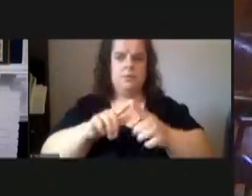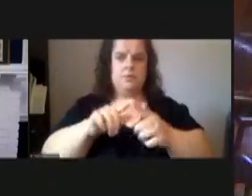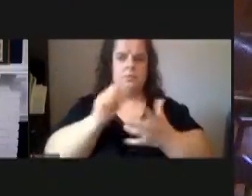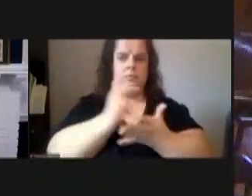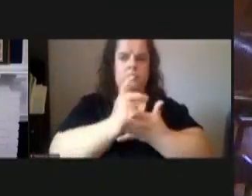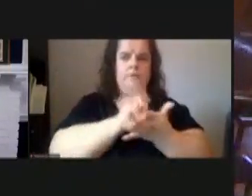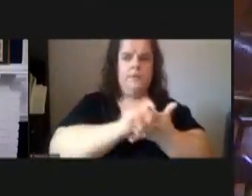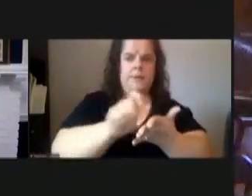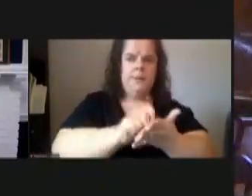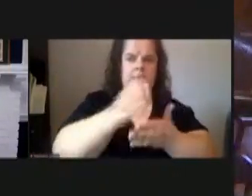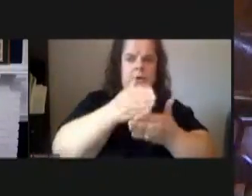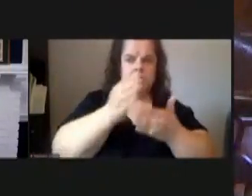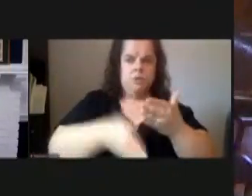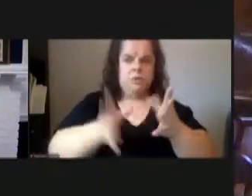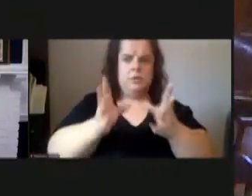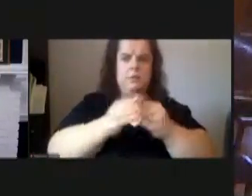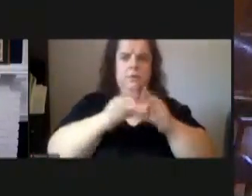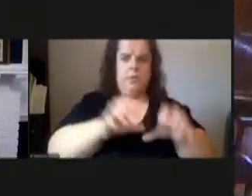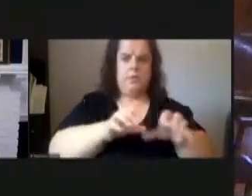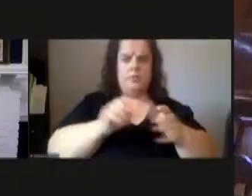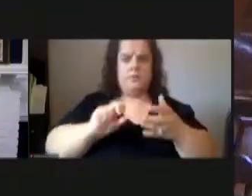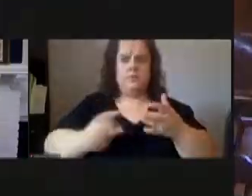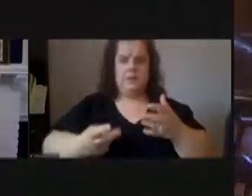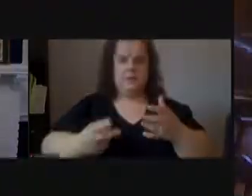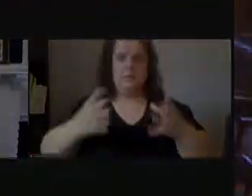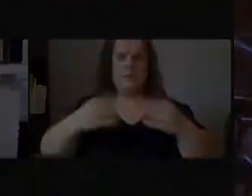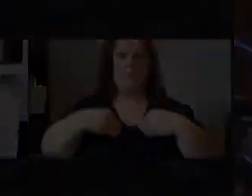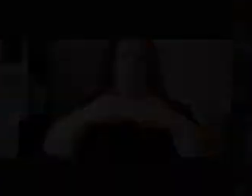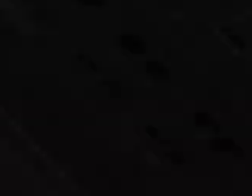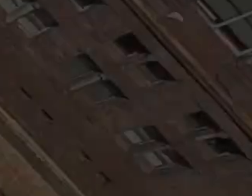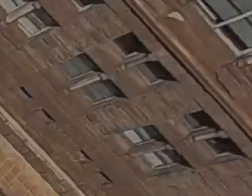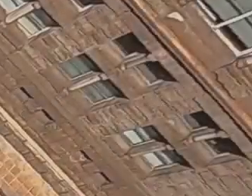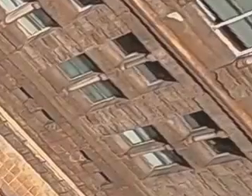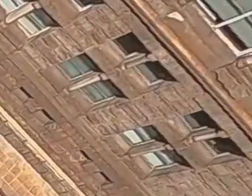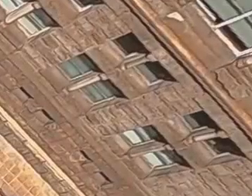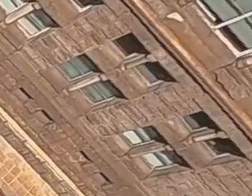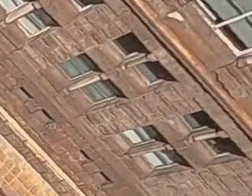MINUTES AND ADJOURN THE MEETING SO MOVED WE ARE ADJOURNED THANK YOU